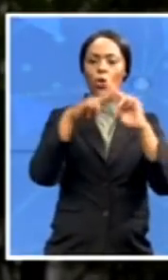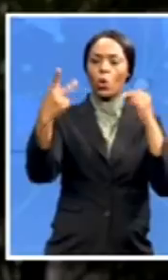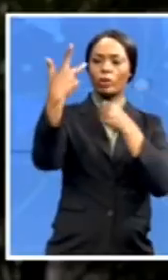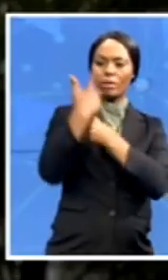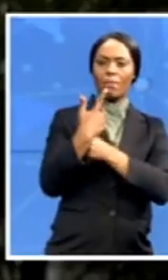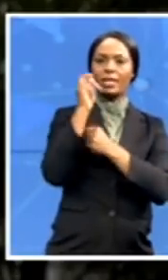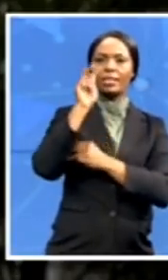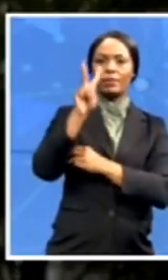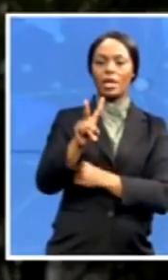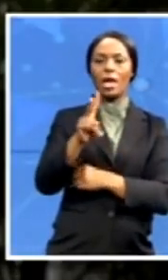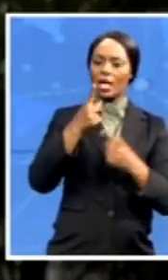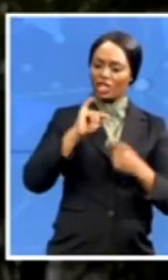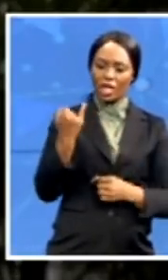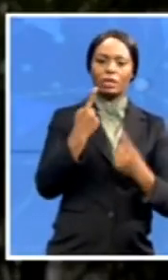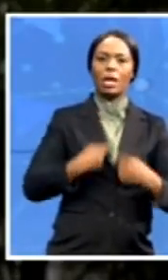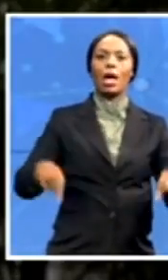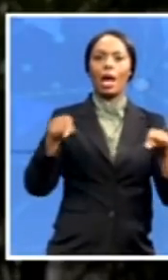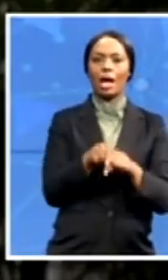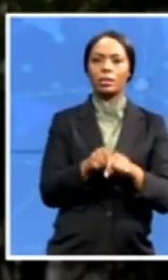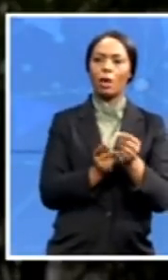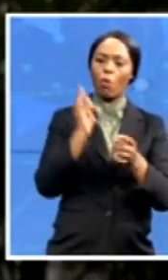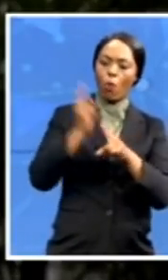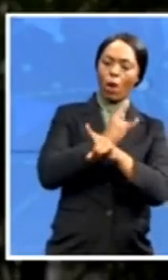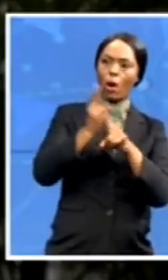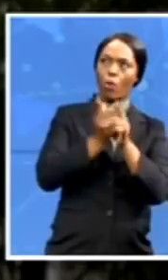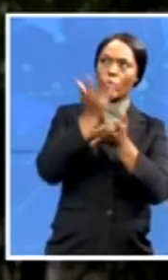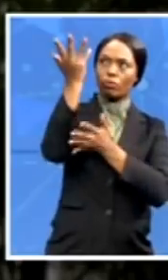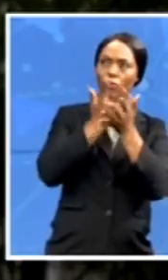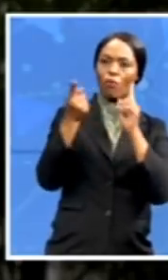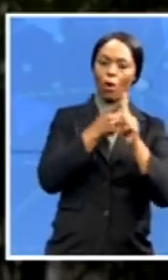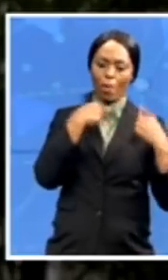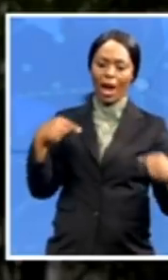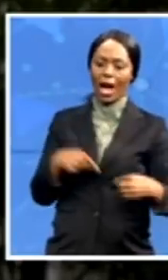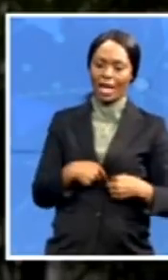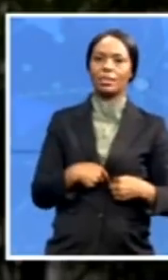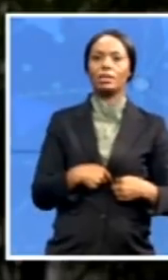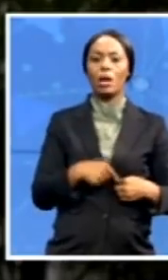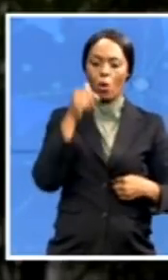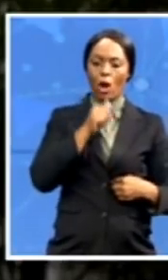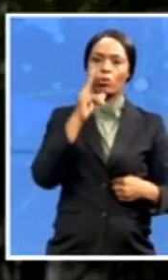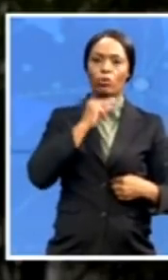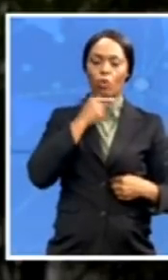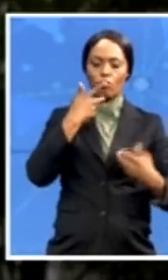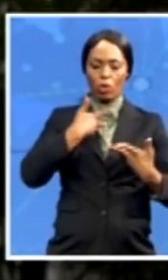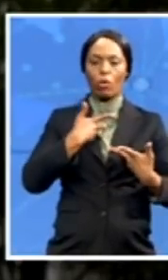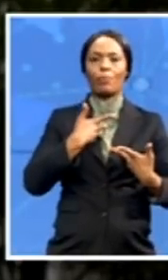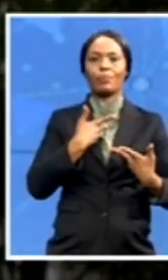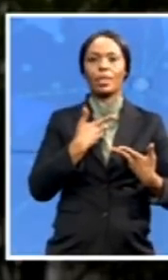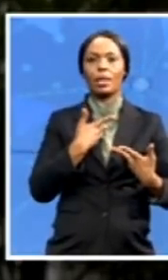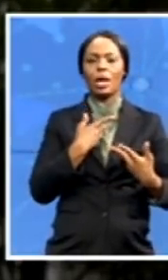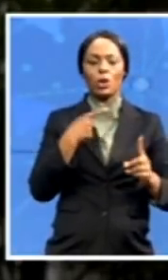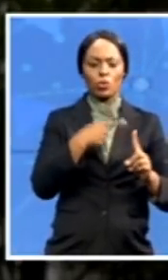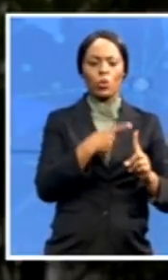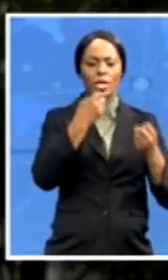Words spoken from your heart. And then you gave me that unique smile of yours that